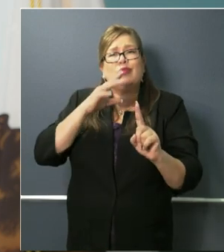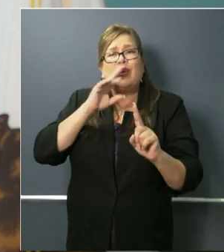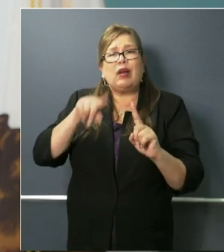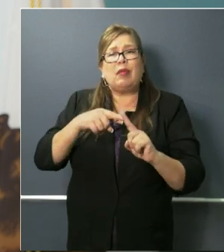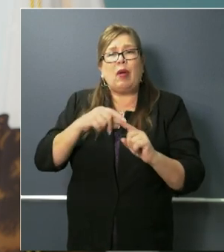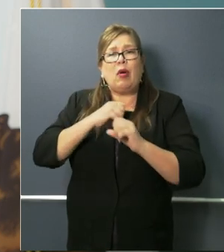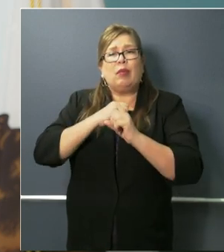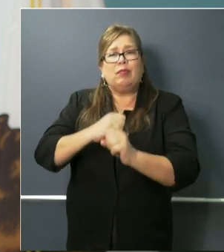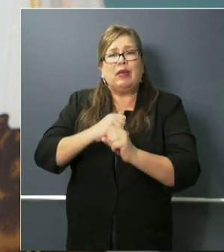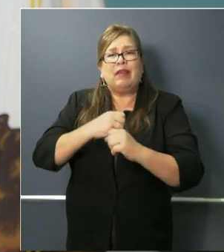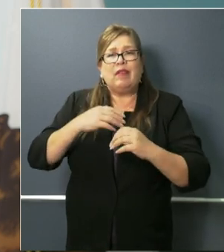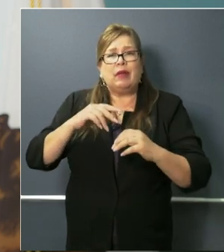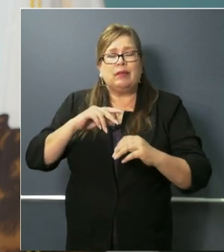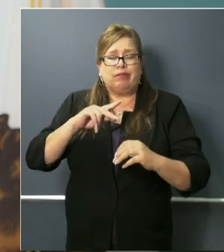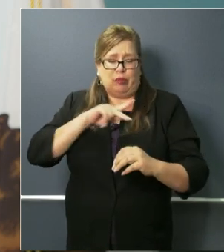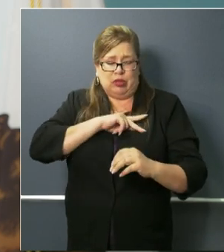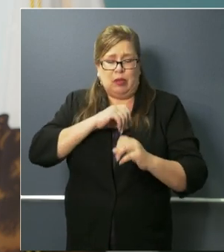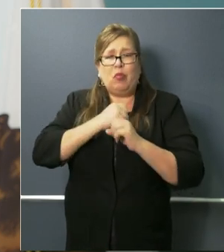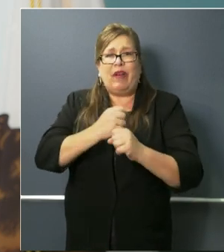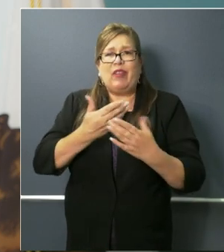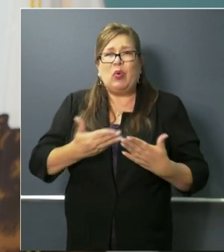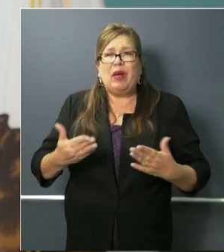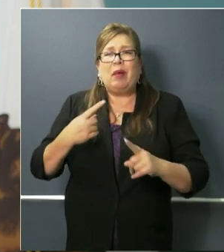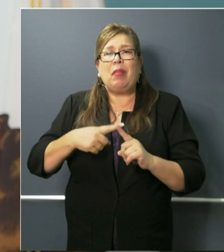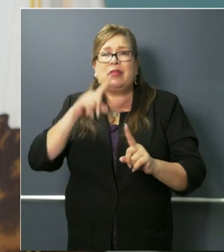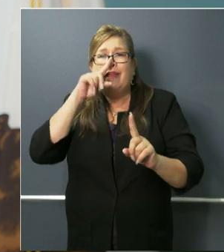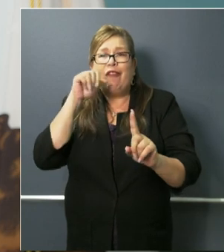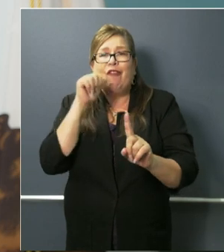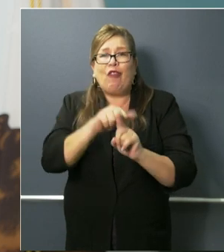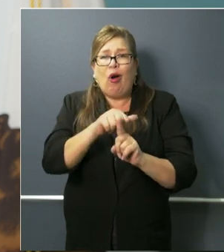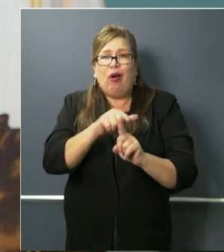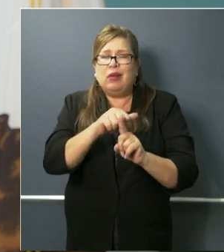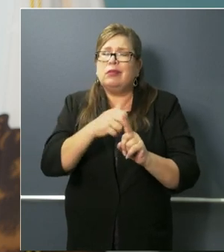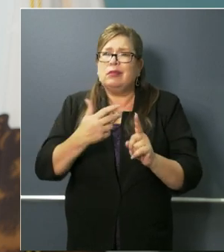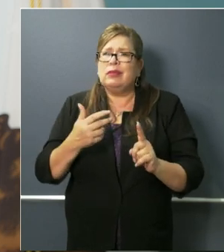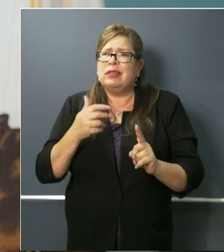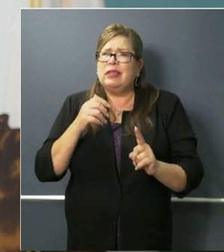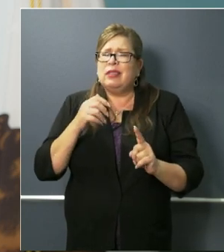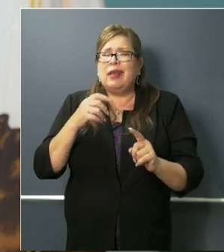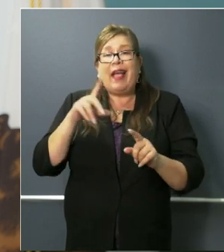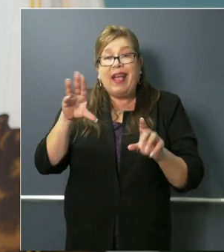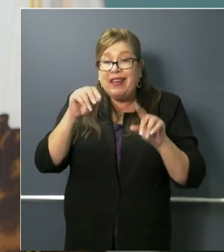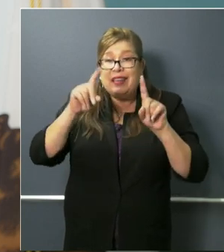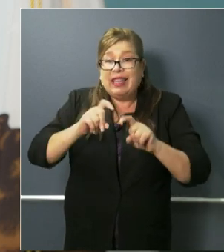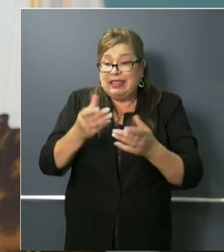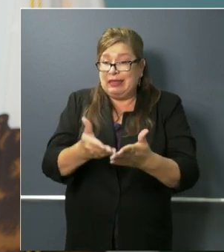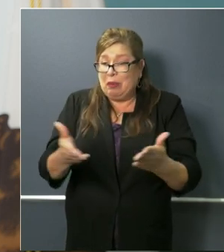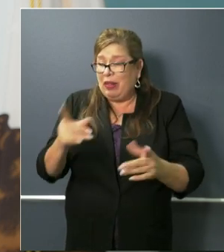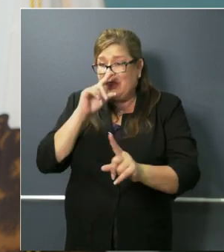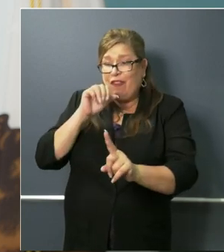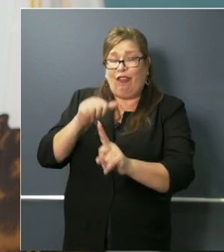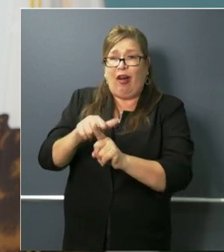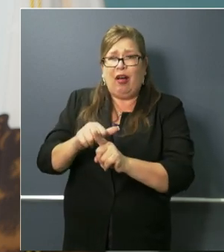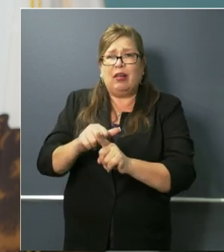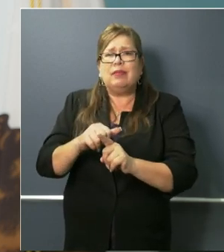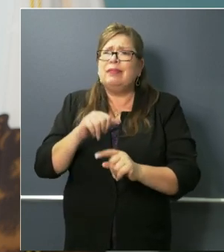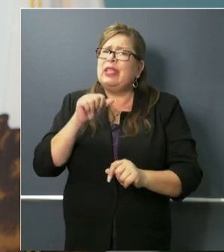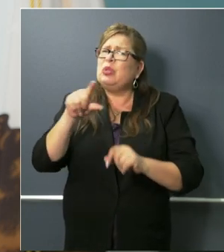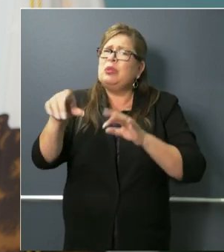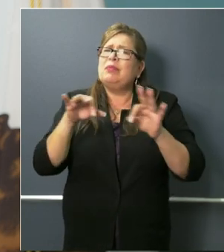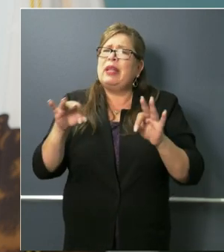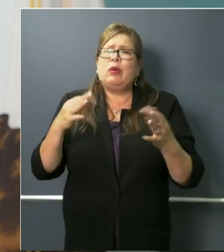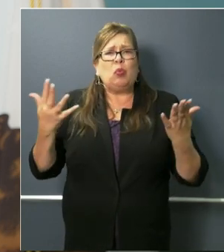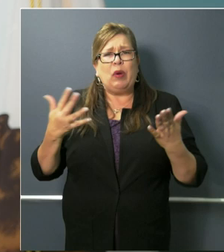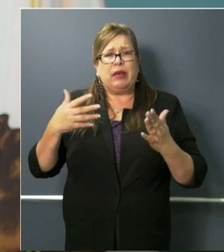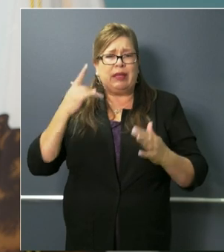of those supplies you know that has a lot to do with even some of the testing supplies you know what is the state doing to ensure